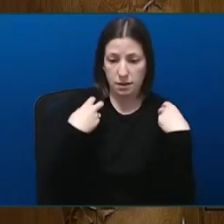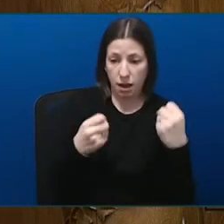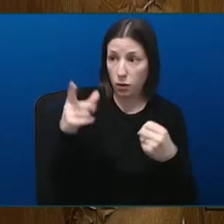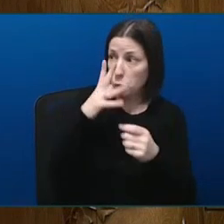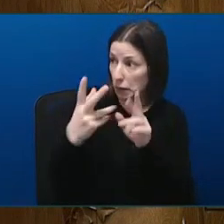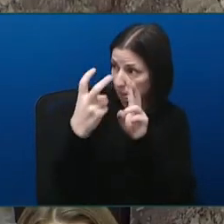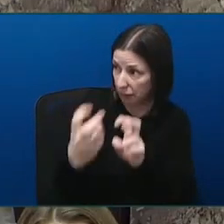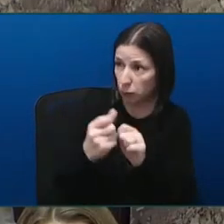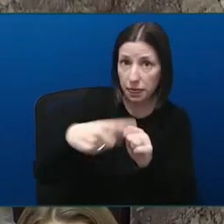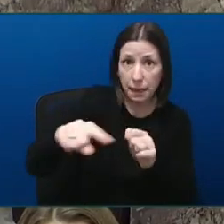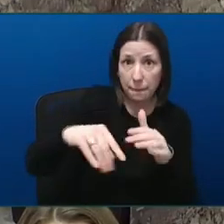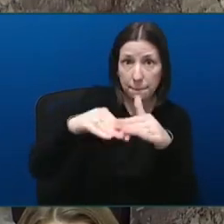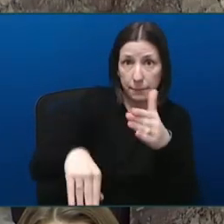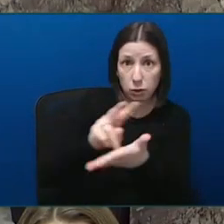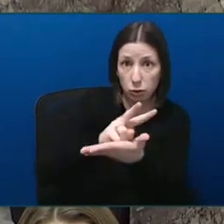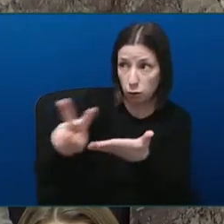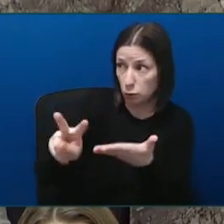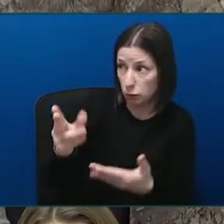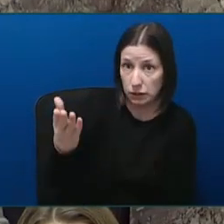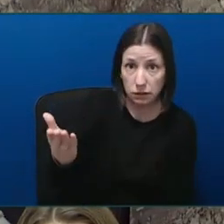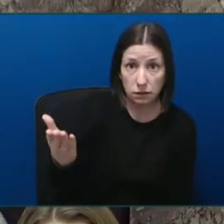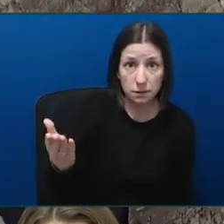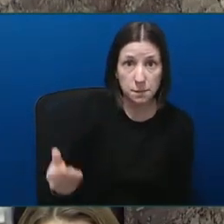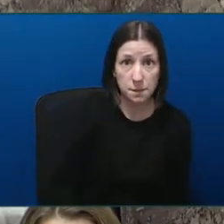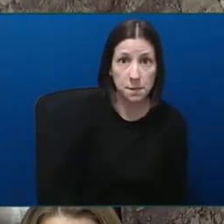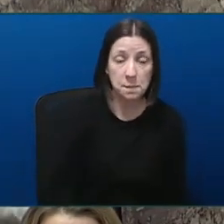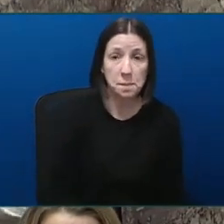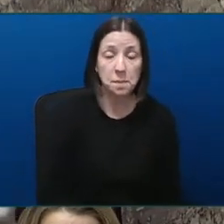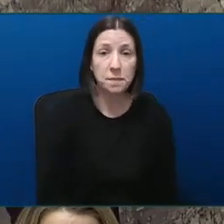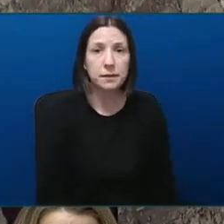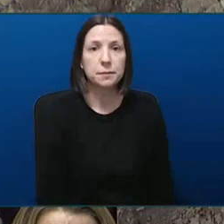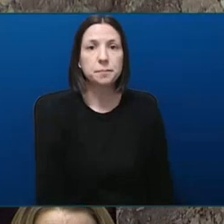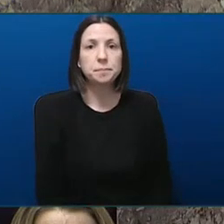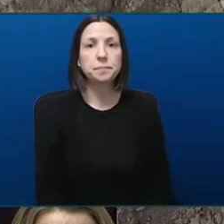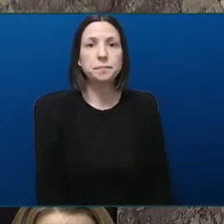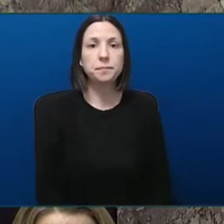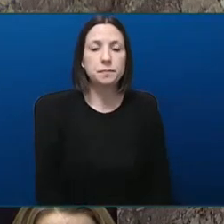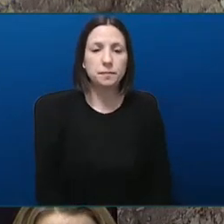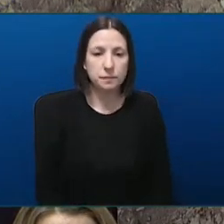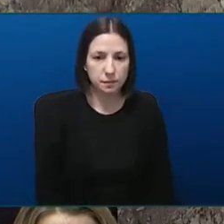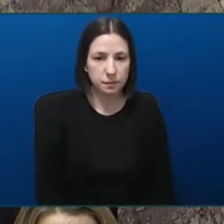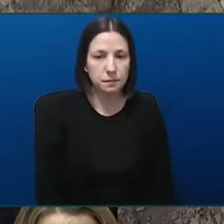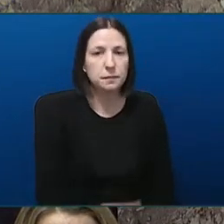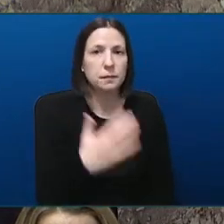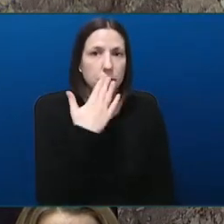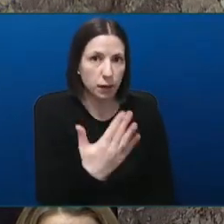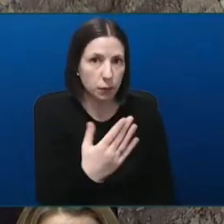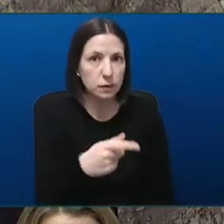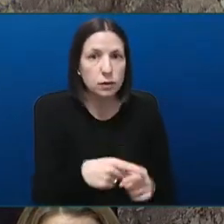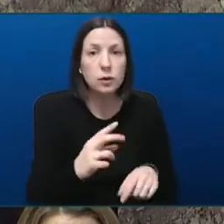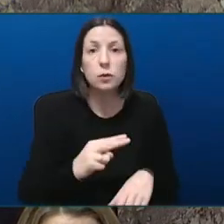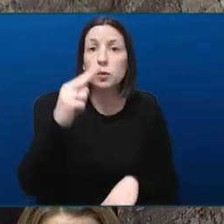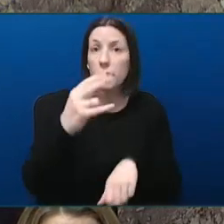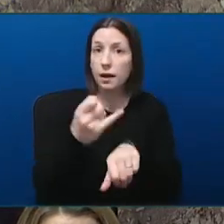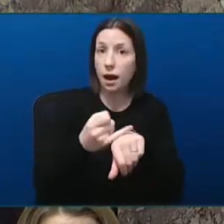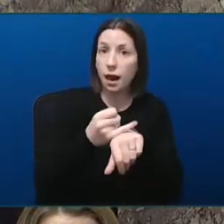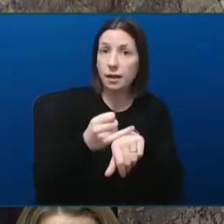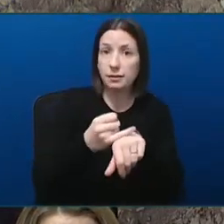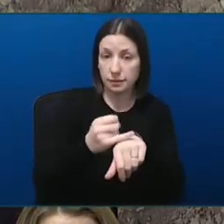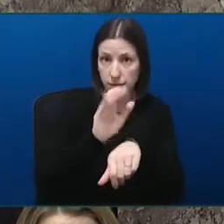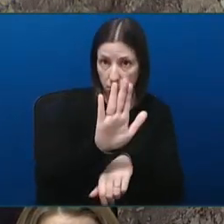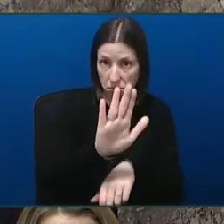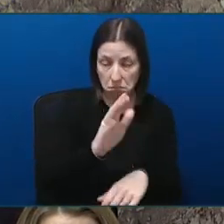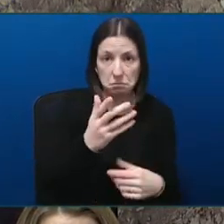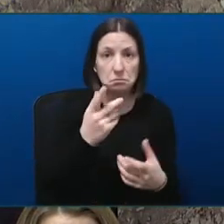Thank you, Honourable Speaker. With respect to the issues in the North Island, in the last week we have